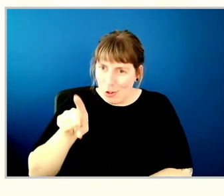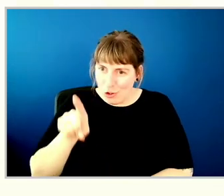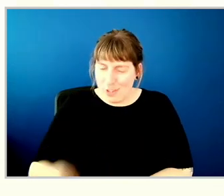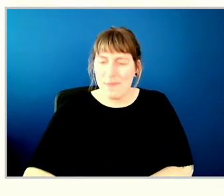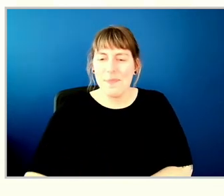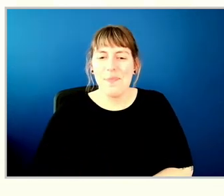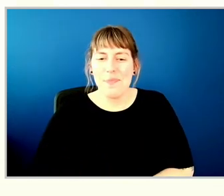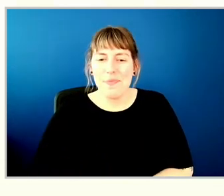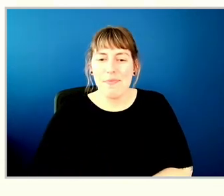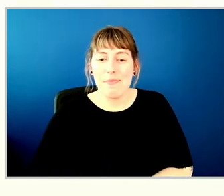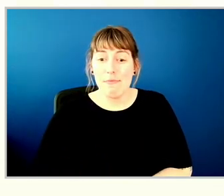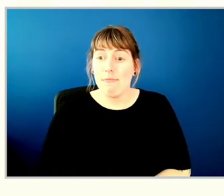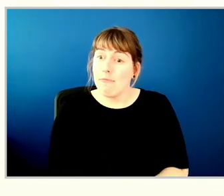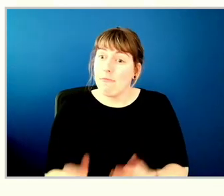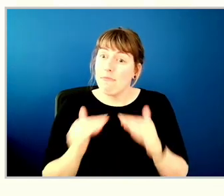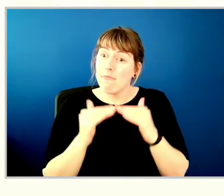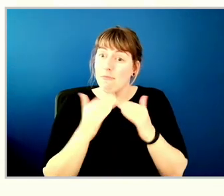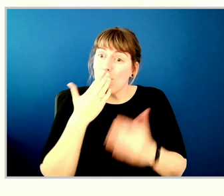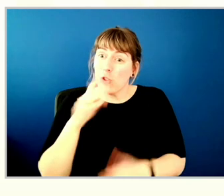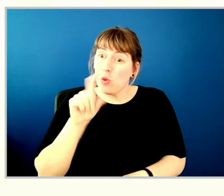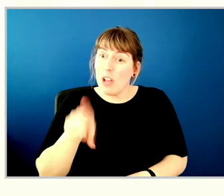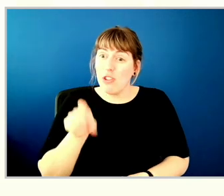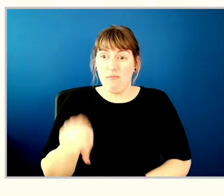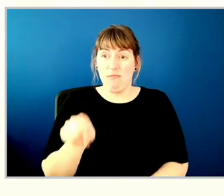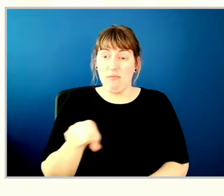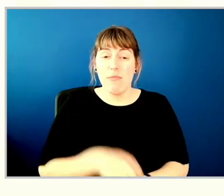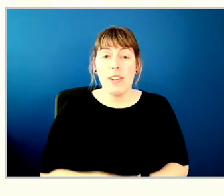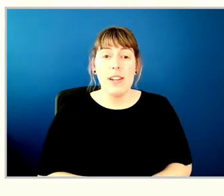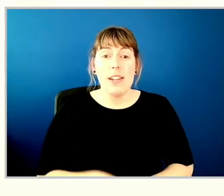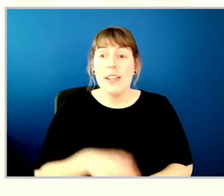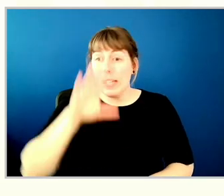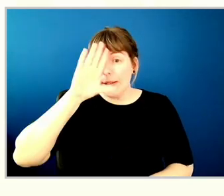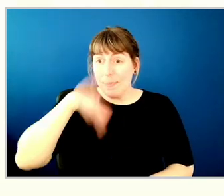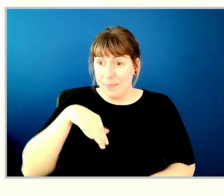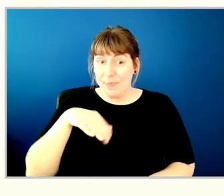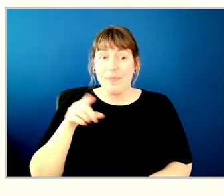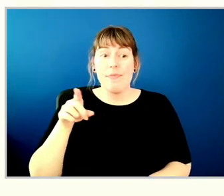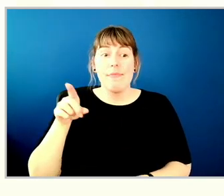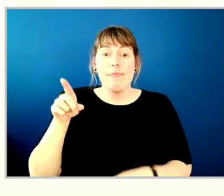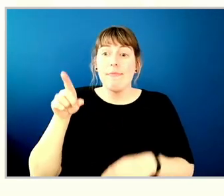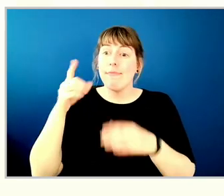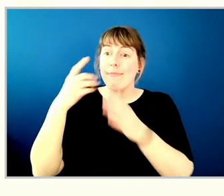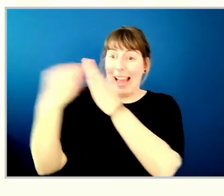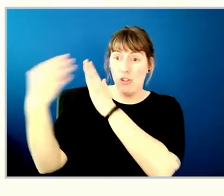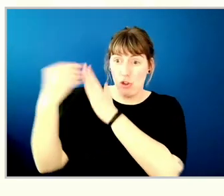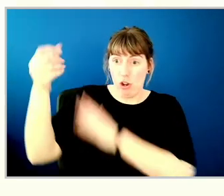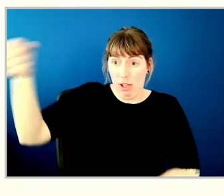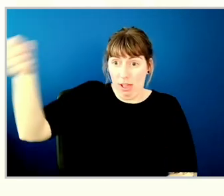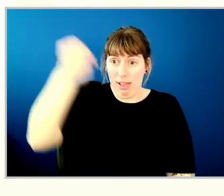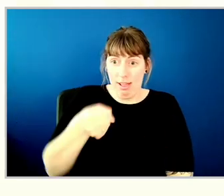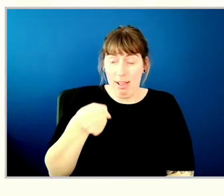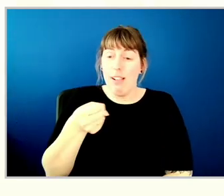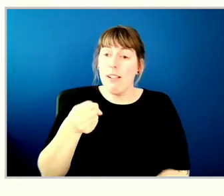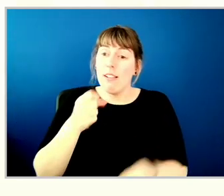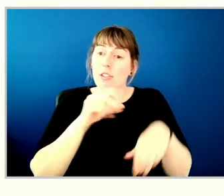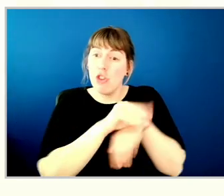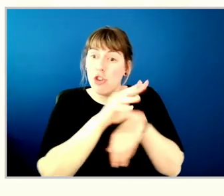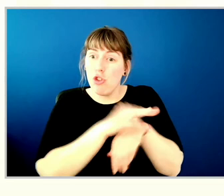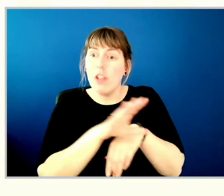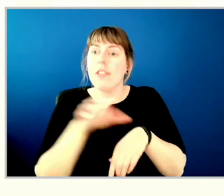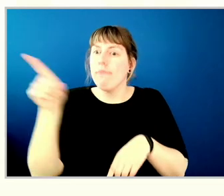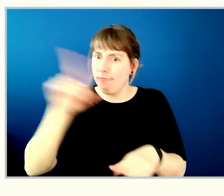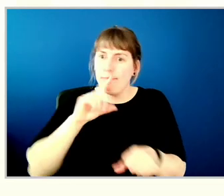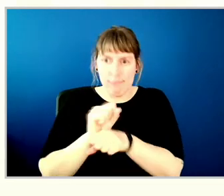And fair questions. So yes, we did engage with an external consultant that did have BIPOC